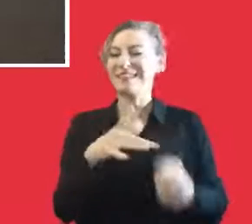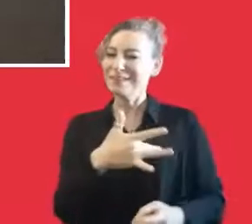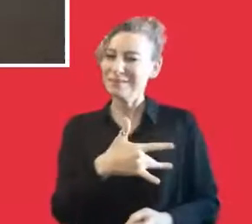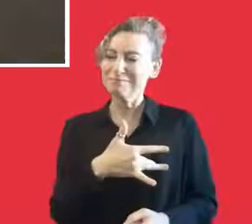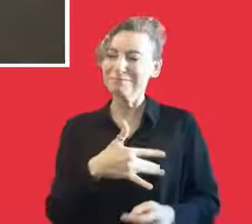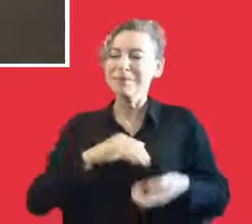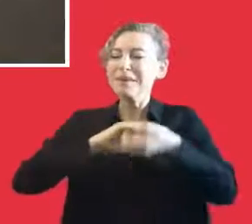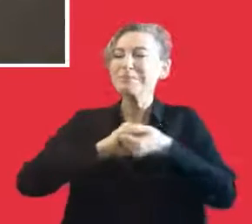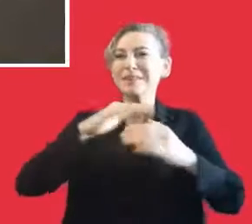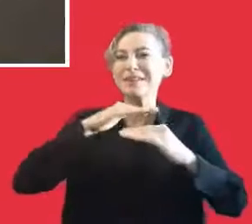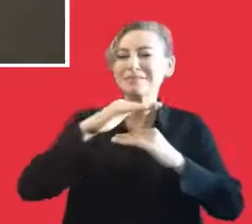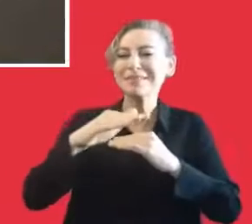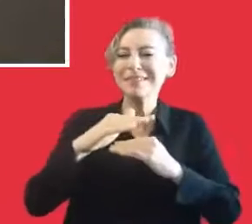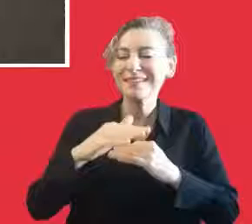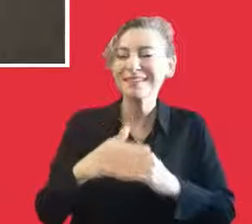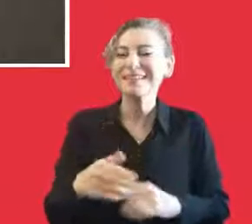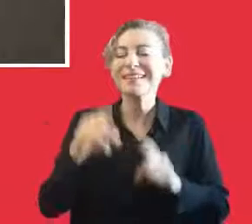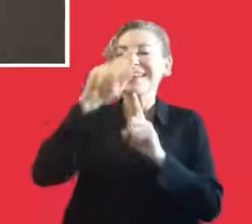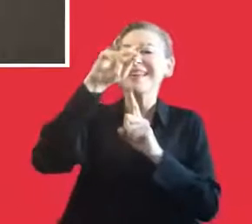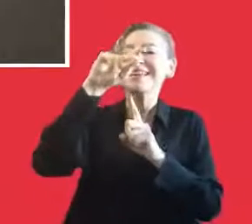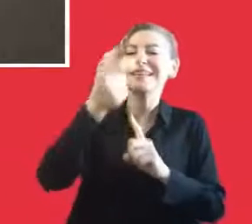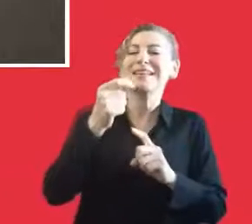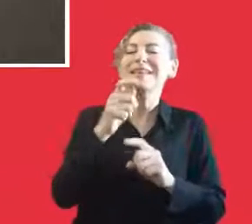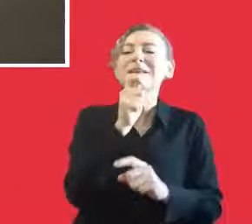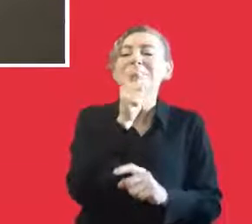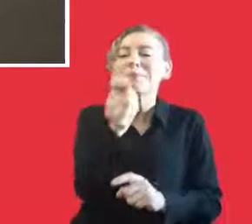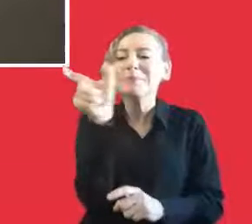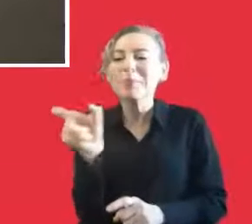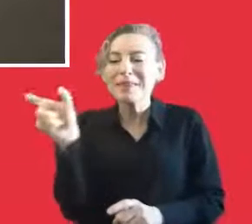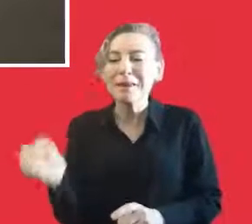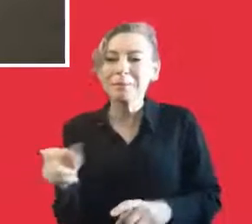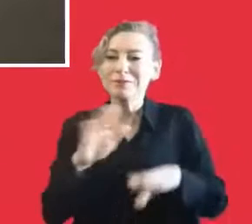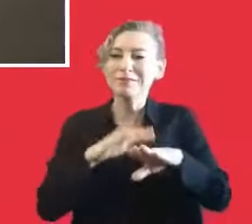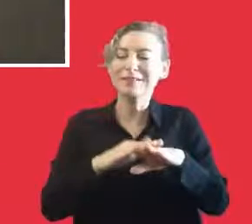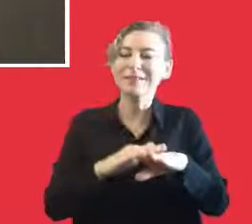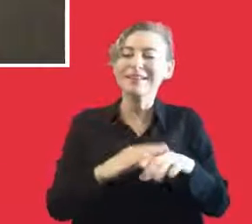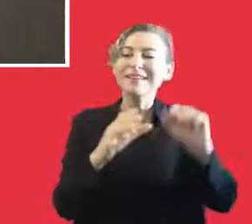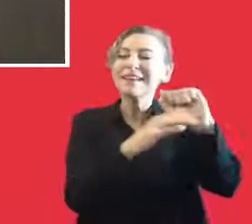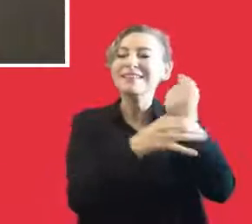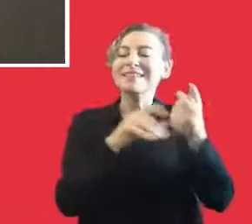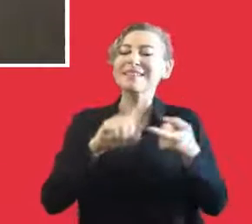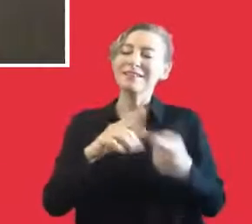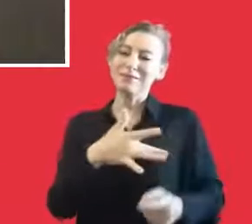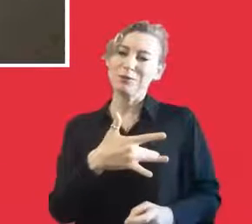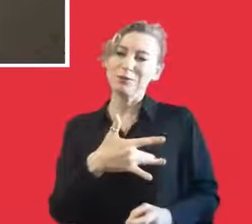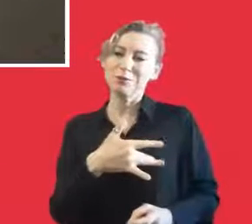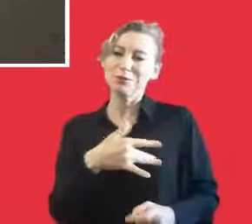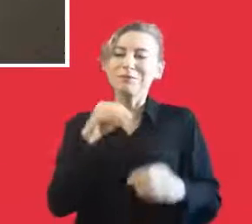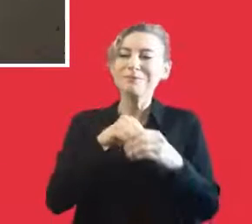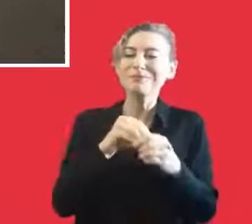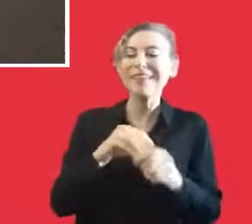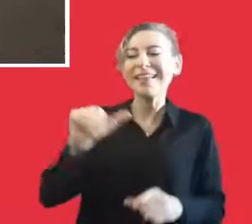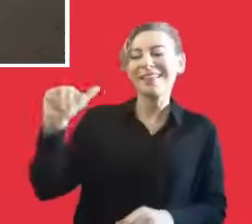importance, arts and volunteer visit. IPEC National from UN Women will be the moderator and we will get